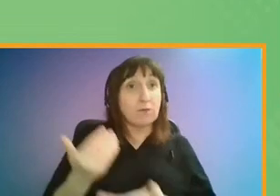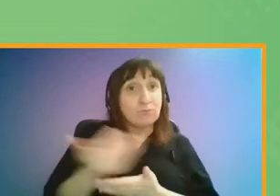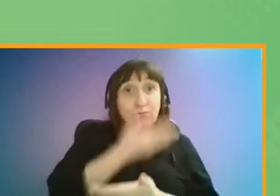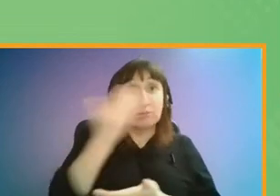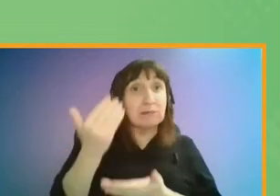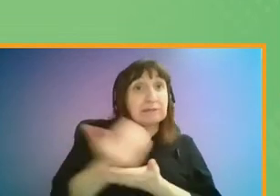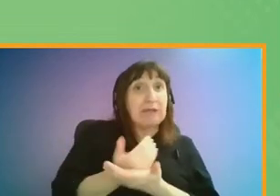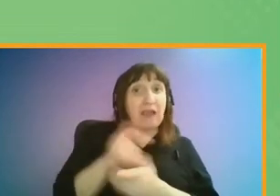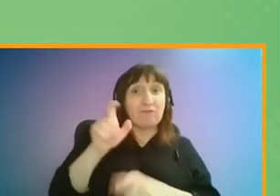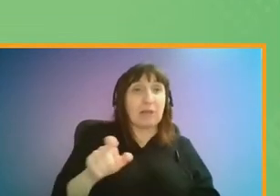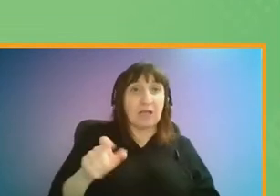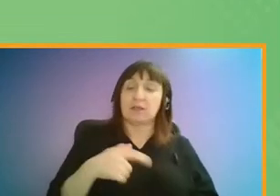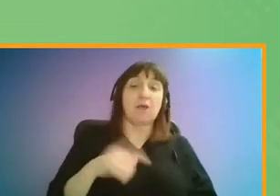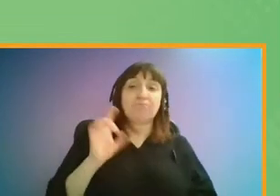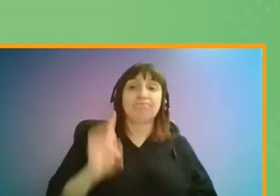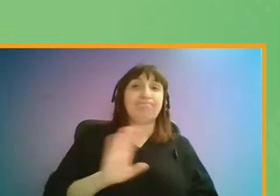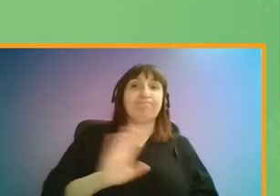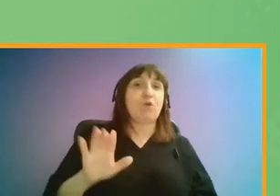cycling was therefore not an option.